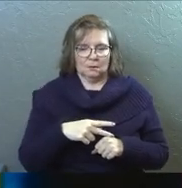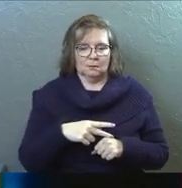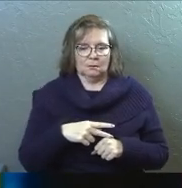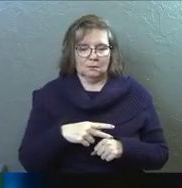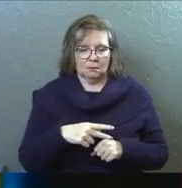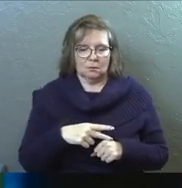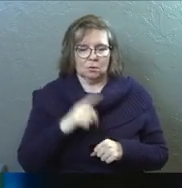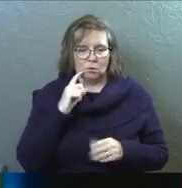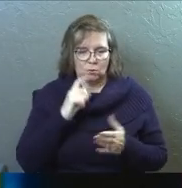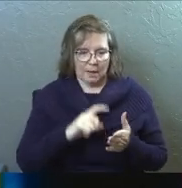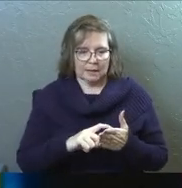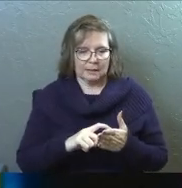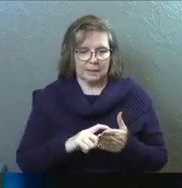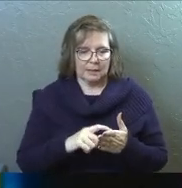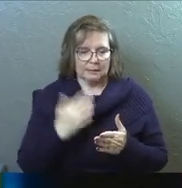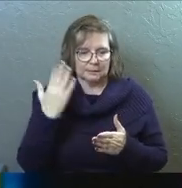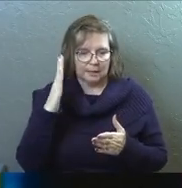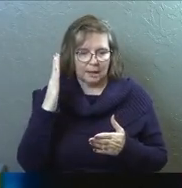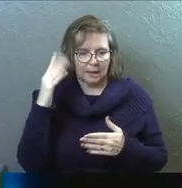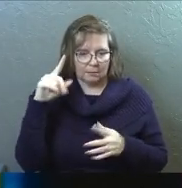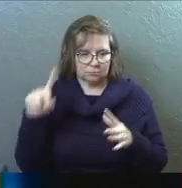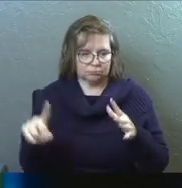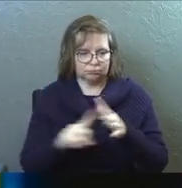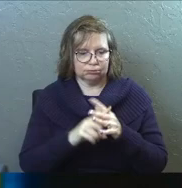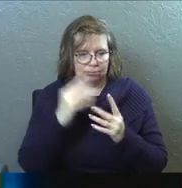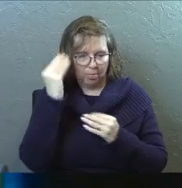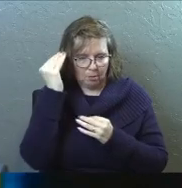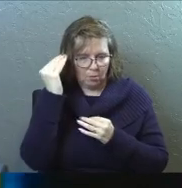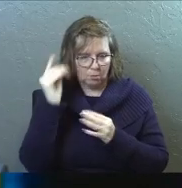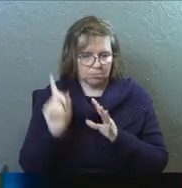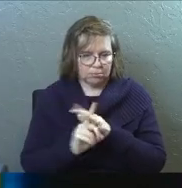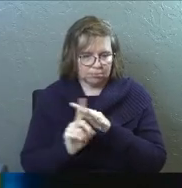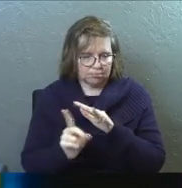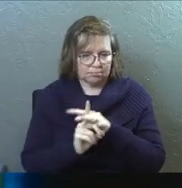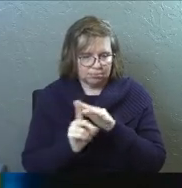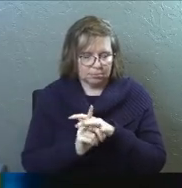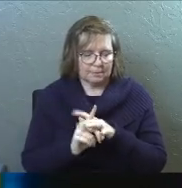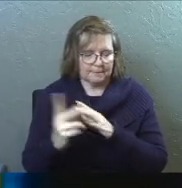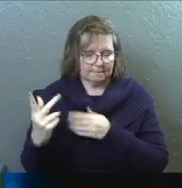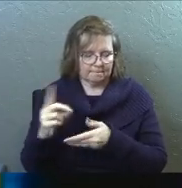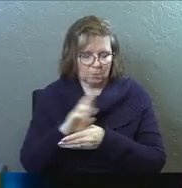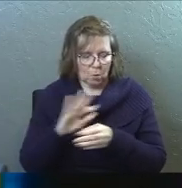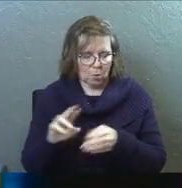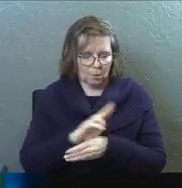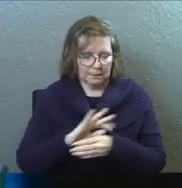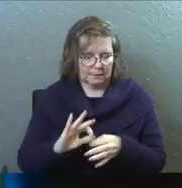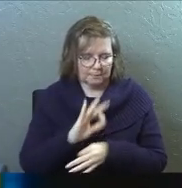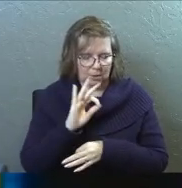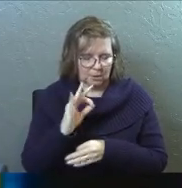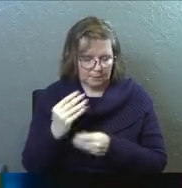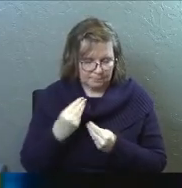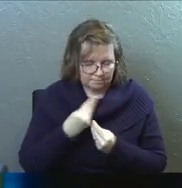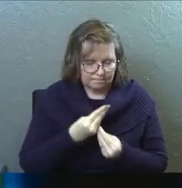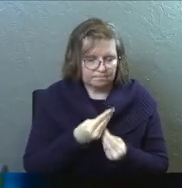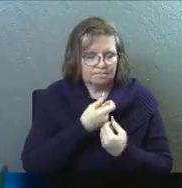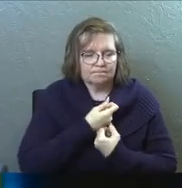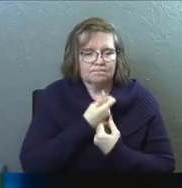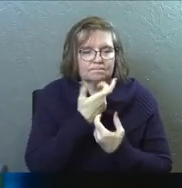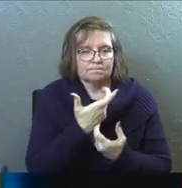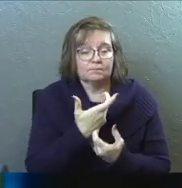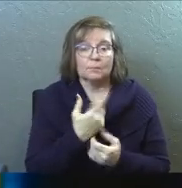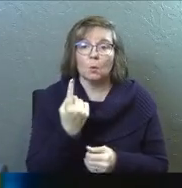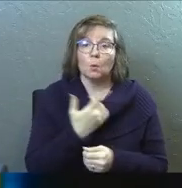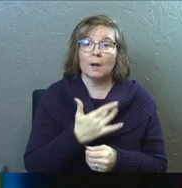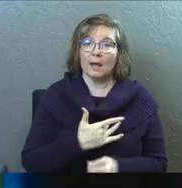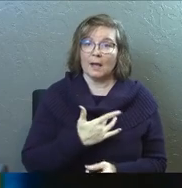here and recognizes God wants to use me in this moment. So he's filled with the Holy Spirit. And I'm thinking about for